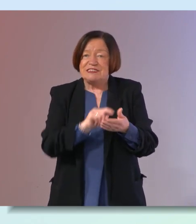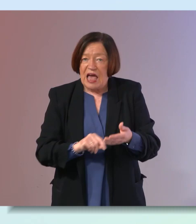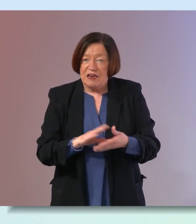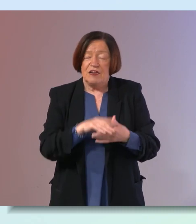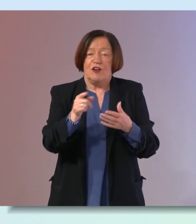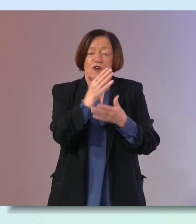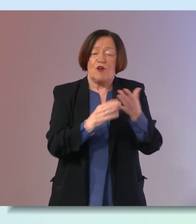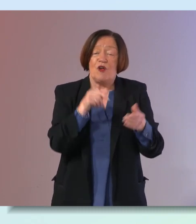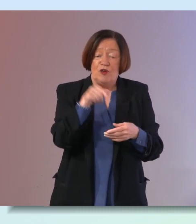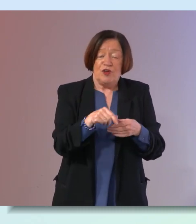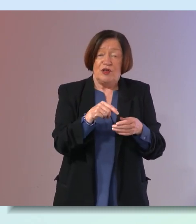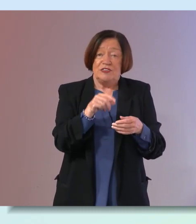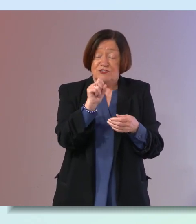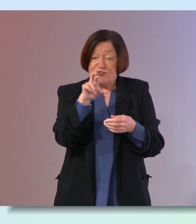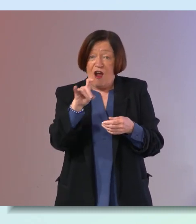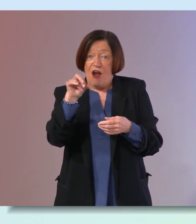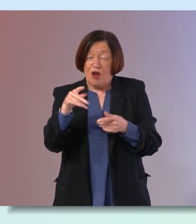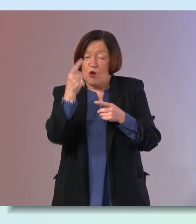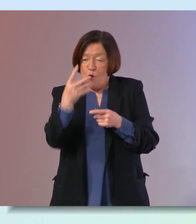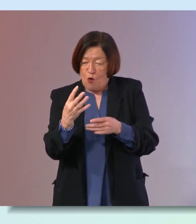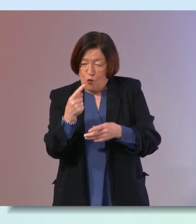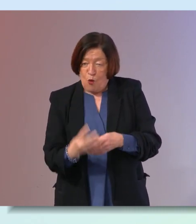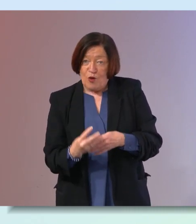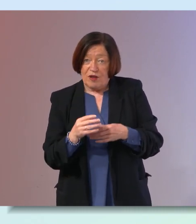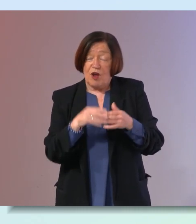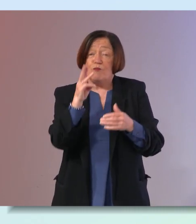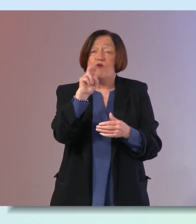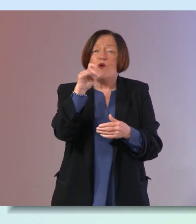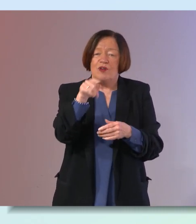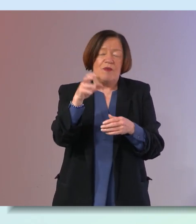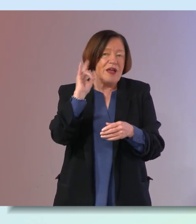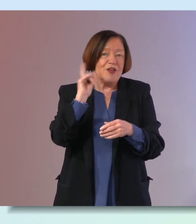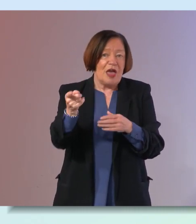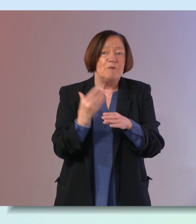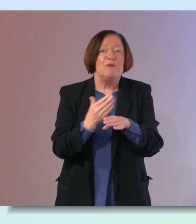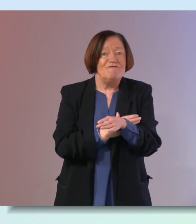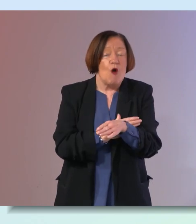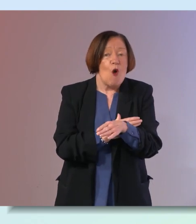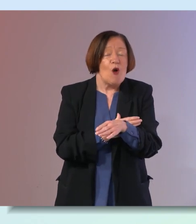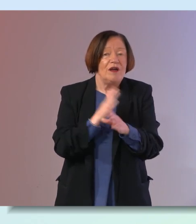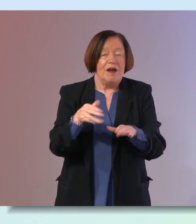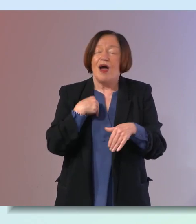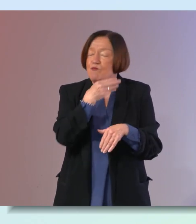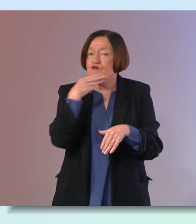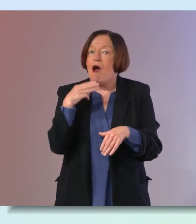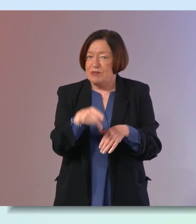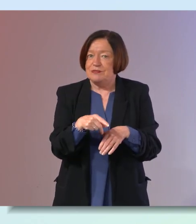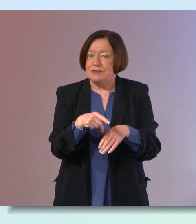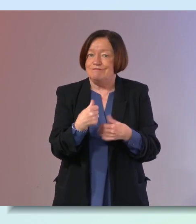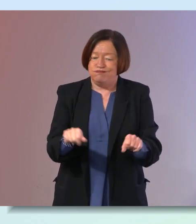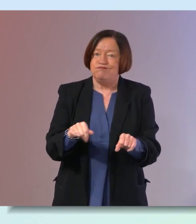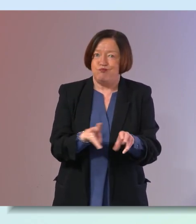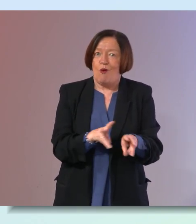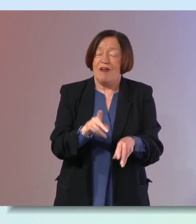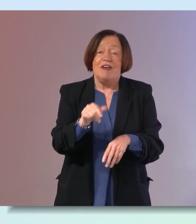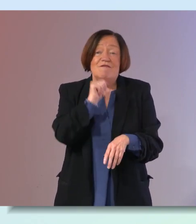carbs so your starchy carbs and a quarter protein and i know you've probably heard that before but i i promise you it works and and